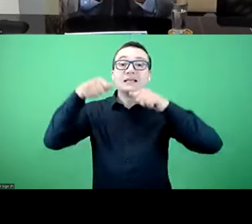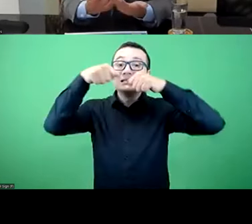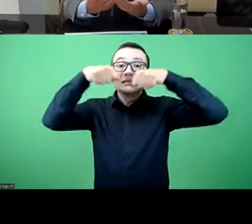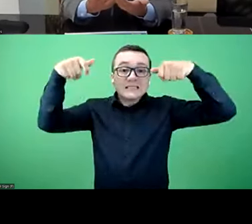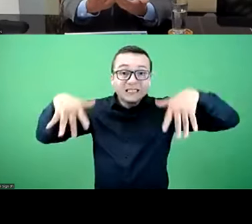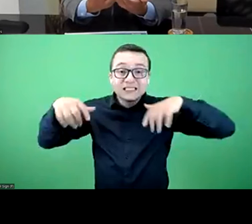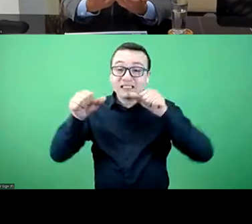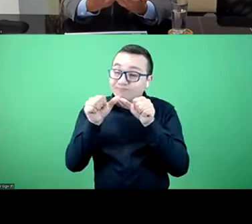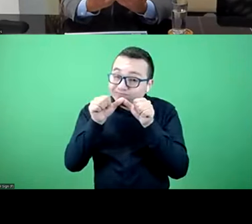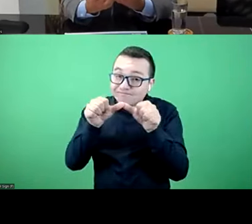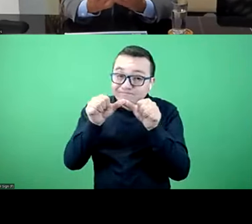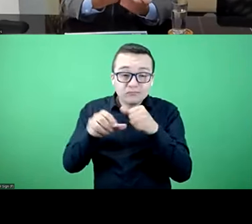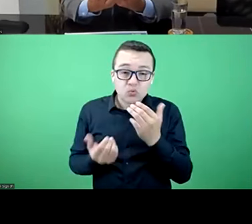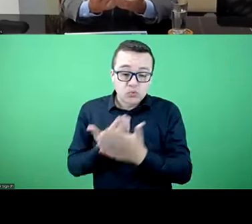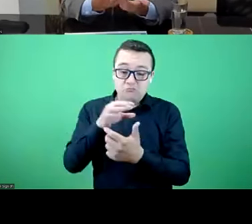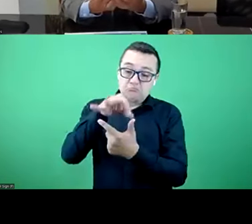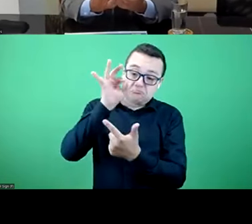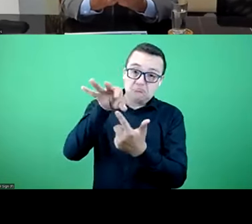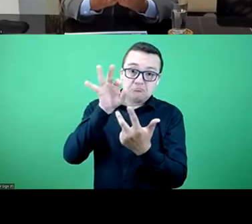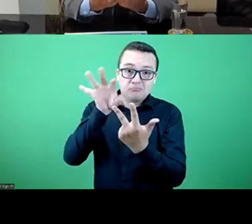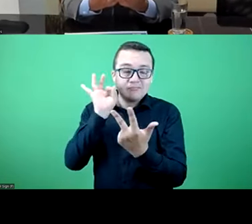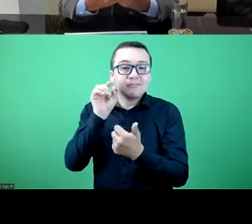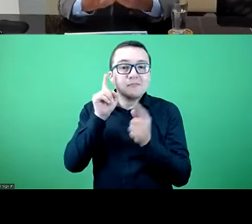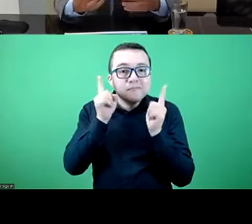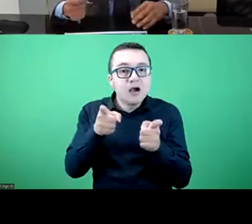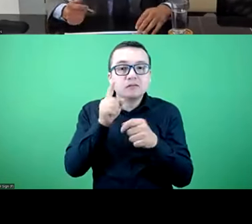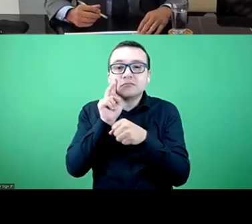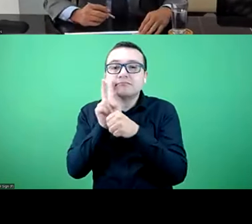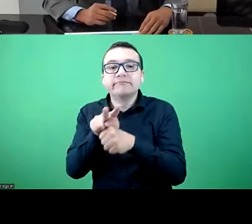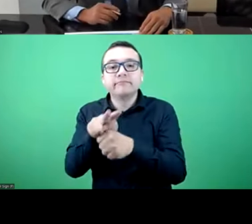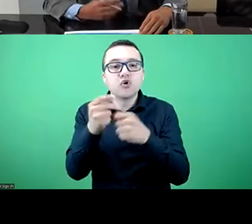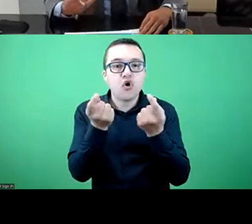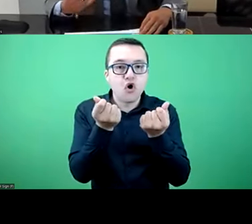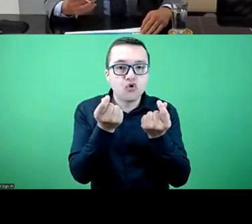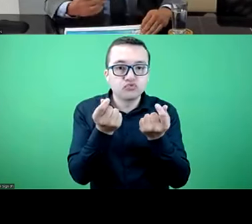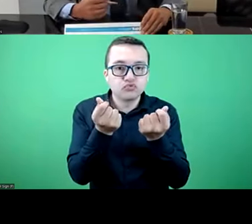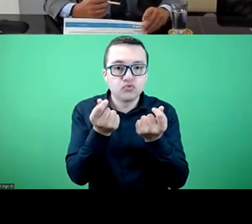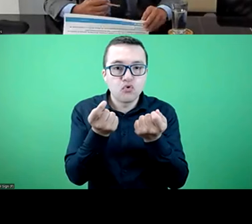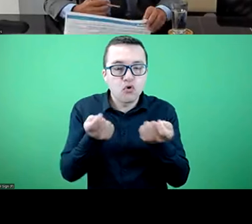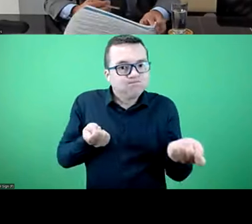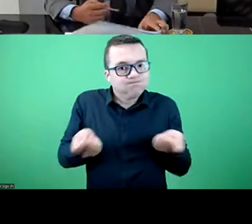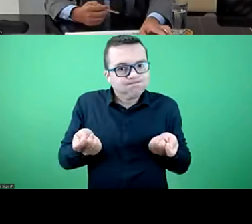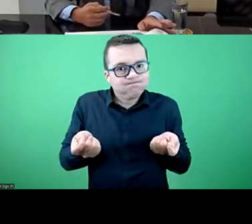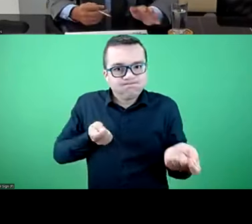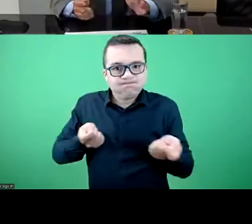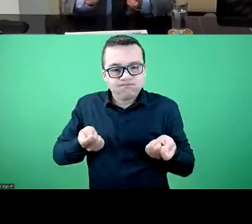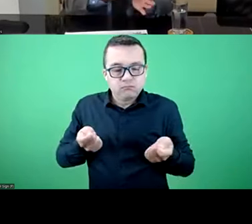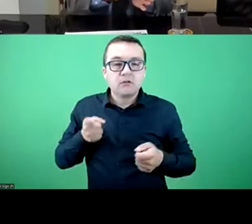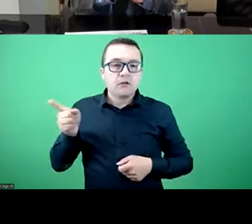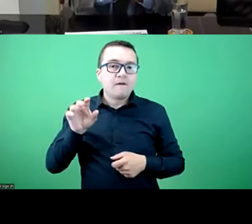not be sustainable over time if there is no cost containment mechanisms, like I just mentioned. And